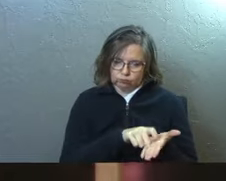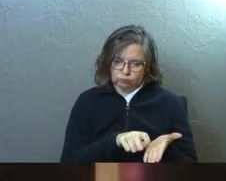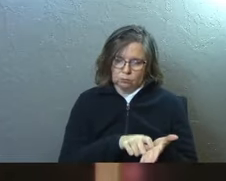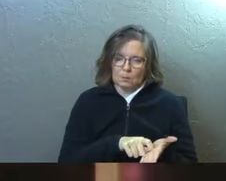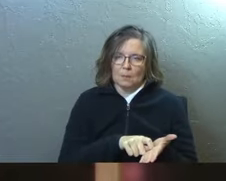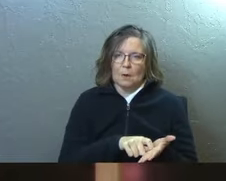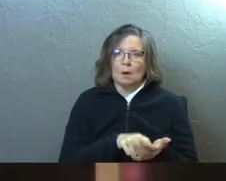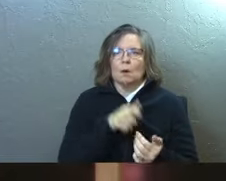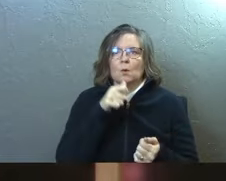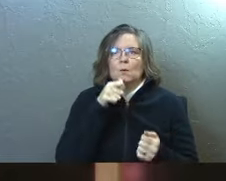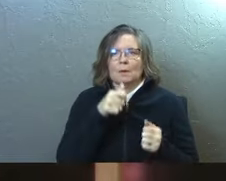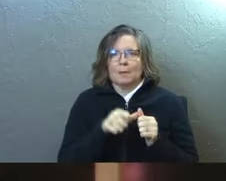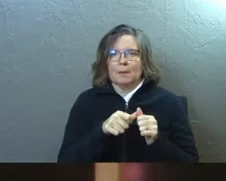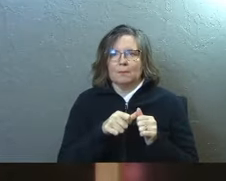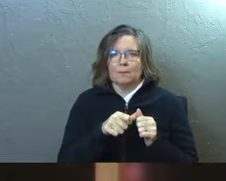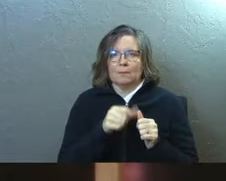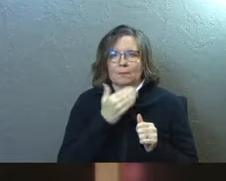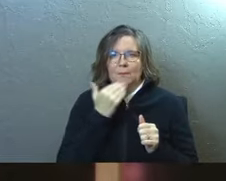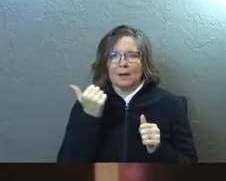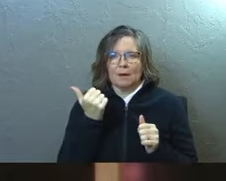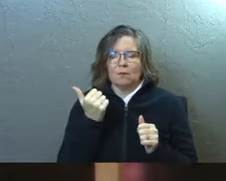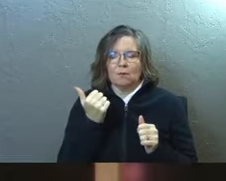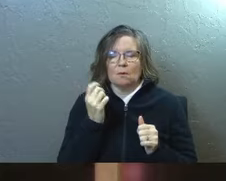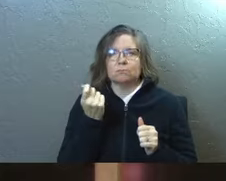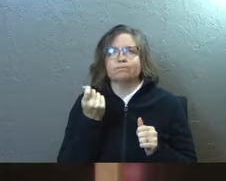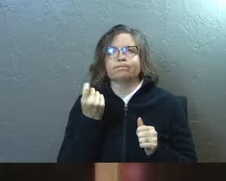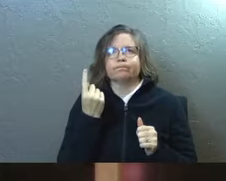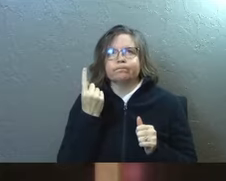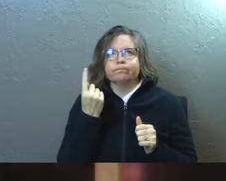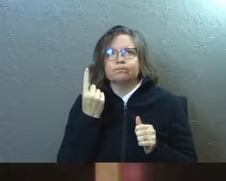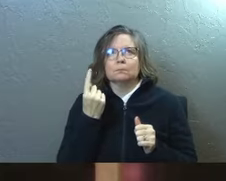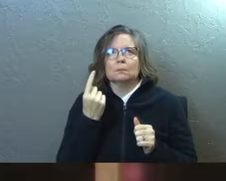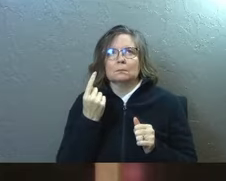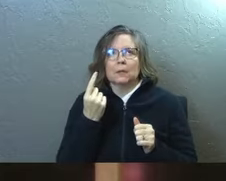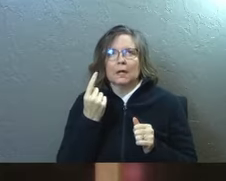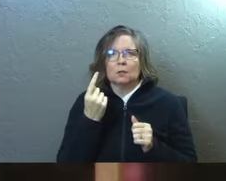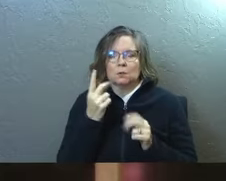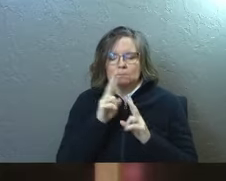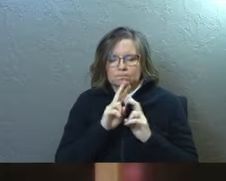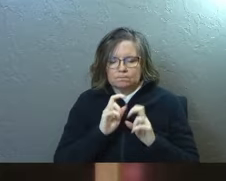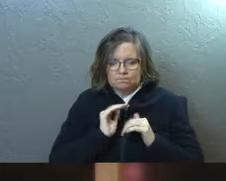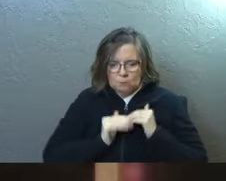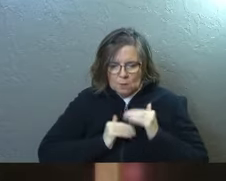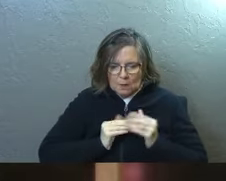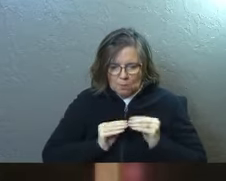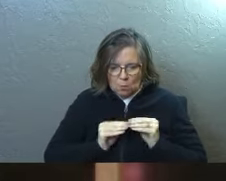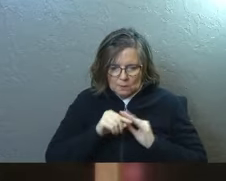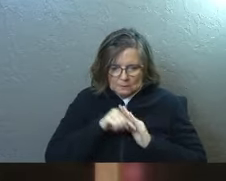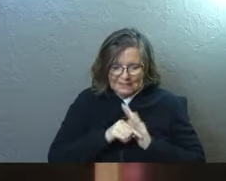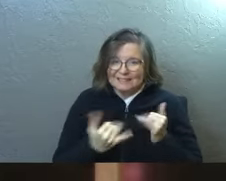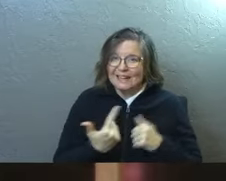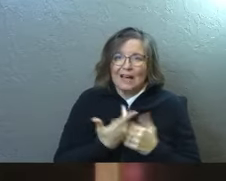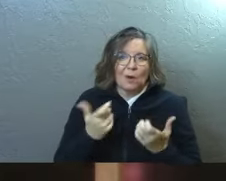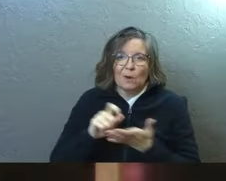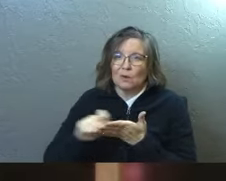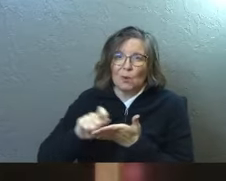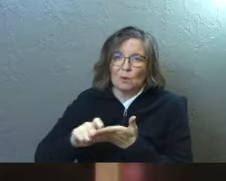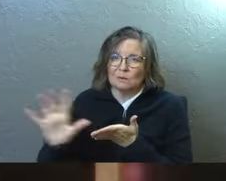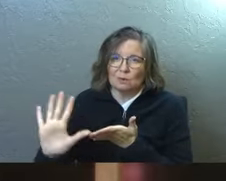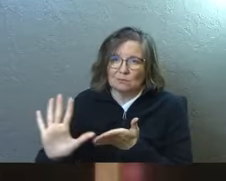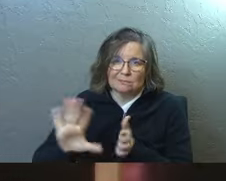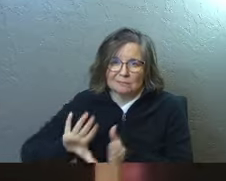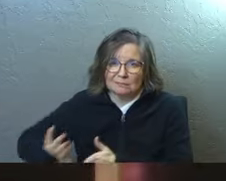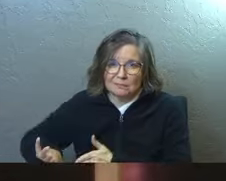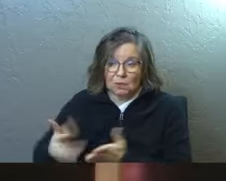notes, you remember better and you enter more deeply into what the Word of God is saying. Today, I don't want you to take notes.